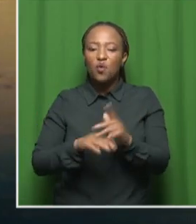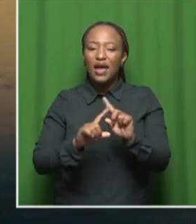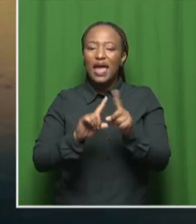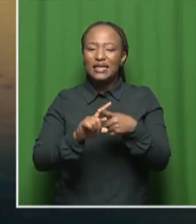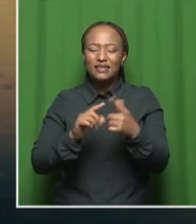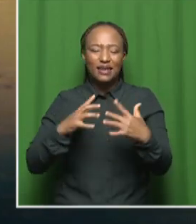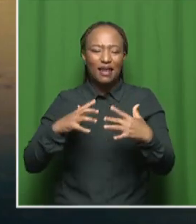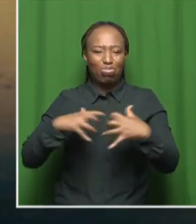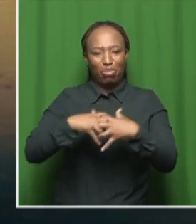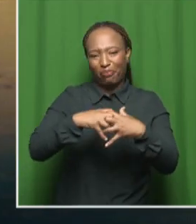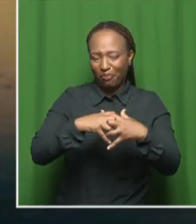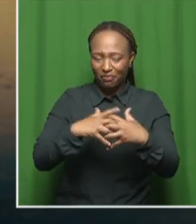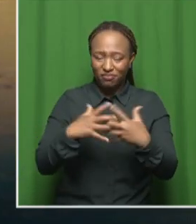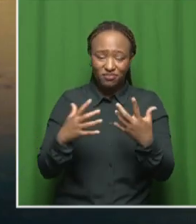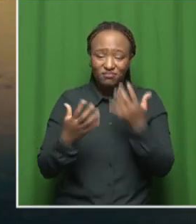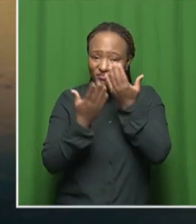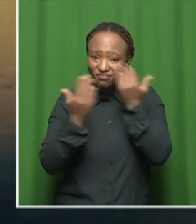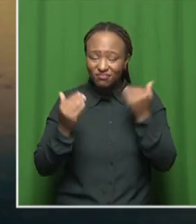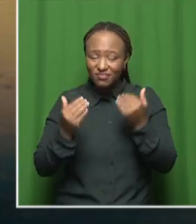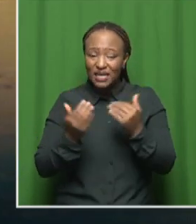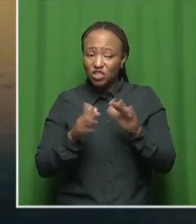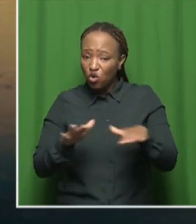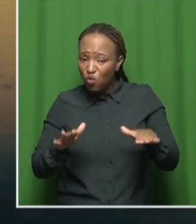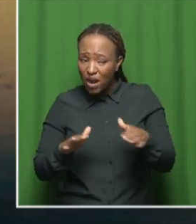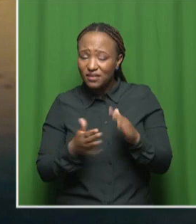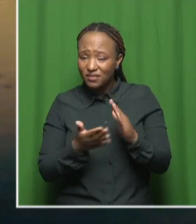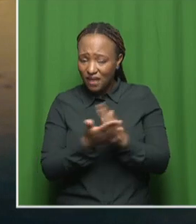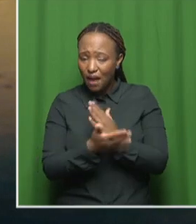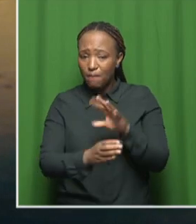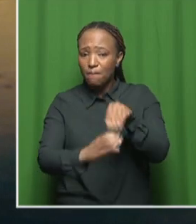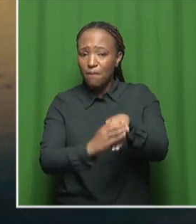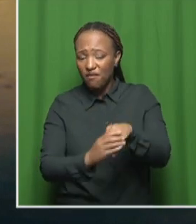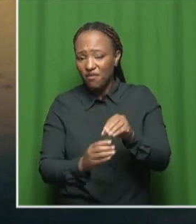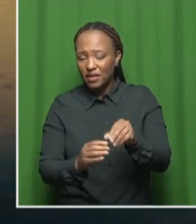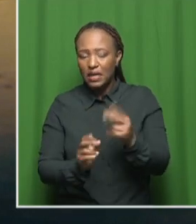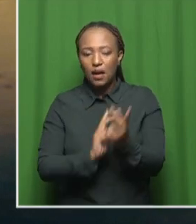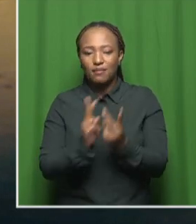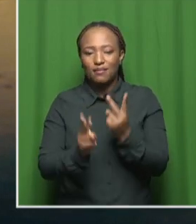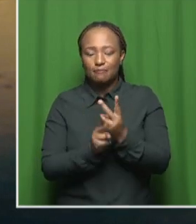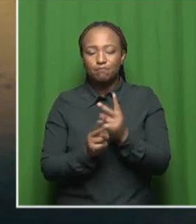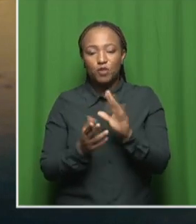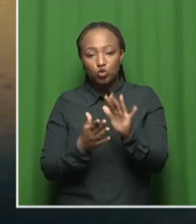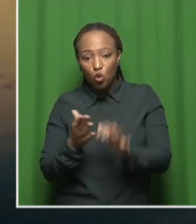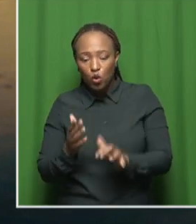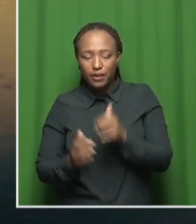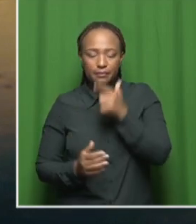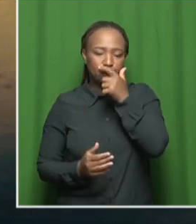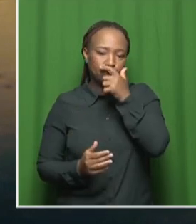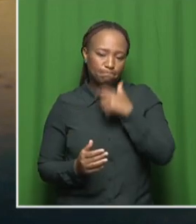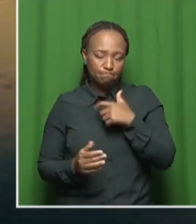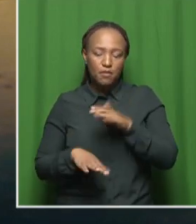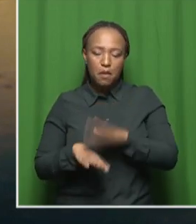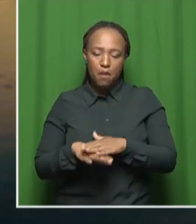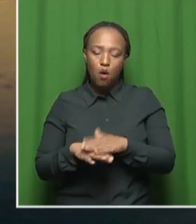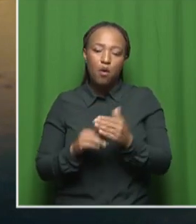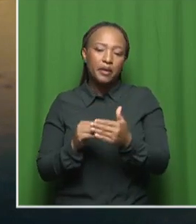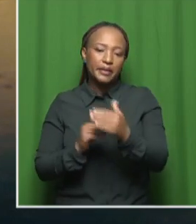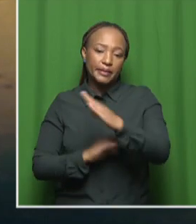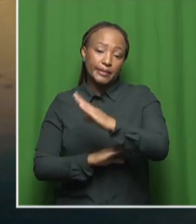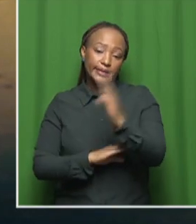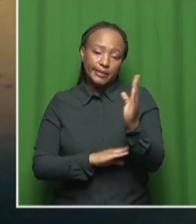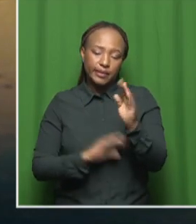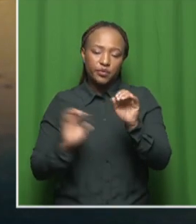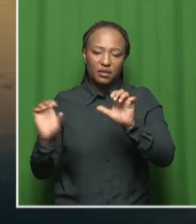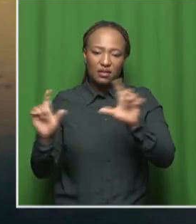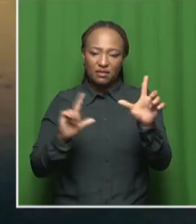children are involved. We're not sure of the details. But that, again, another very sad story. We'll bring more for you during the course of this